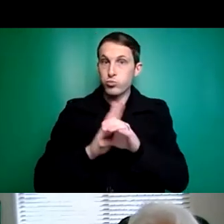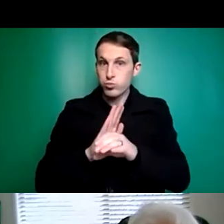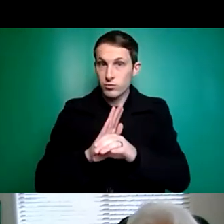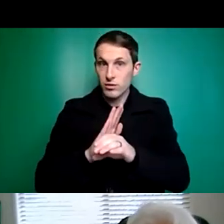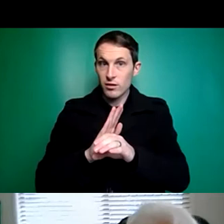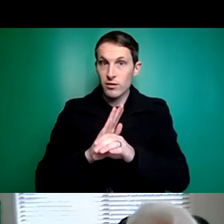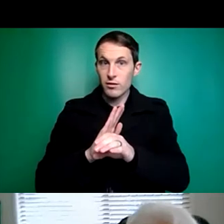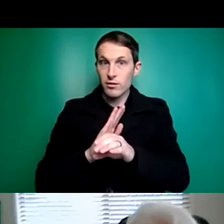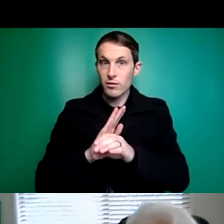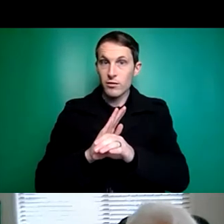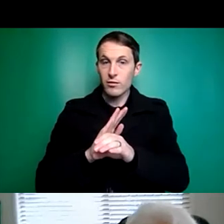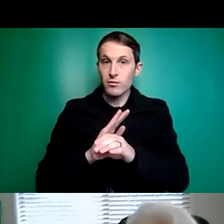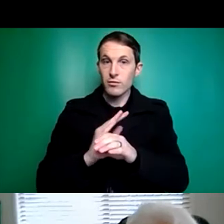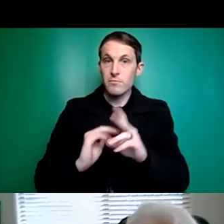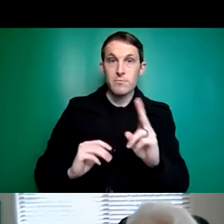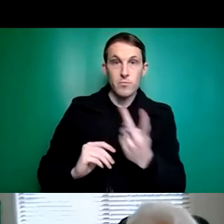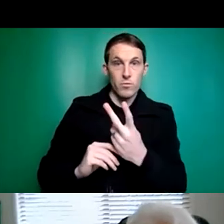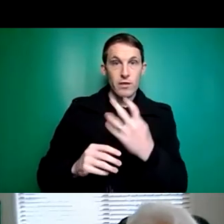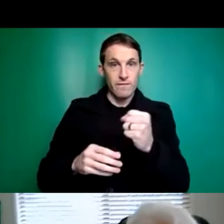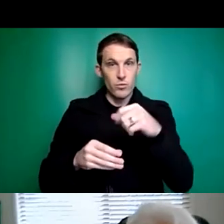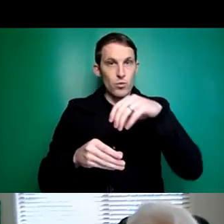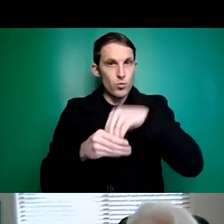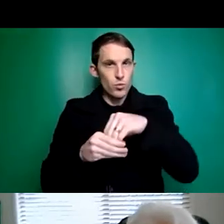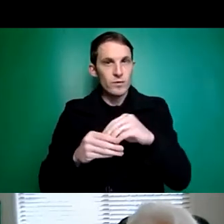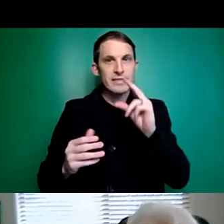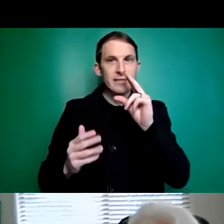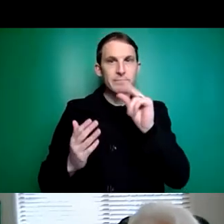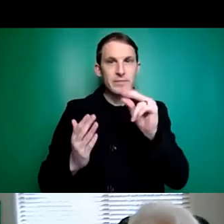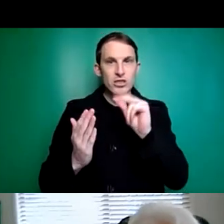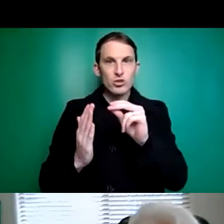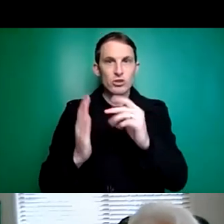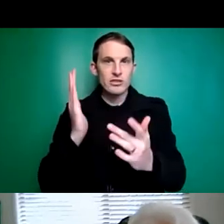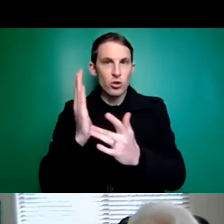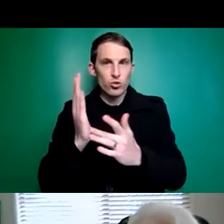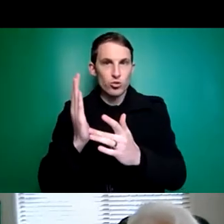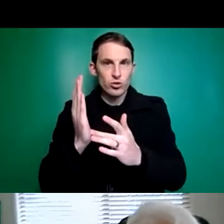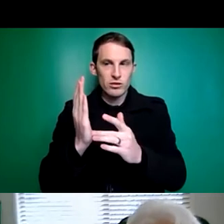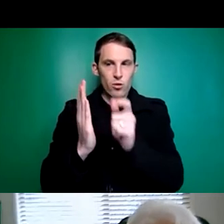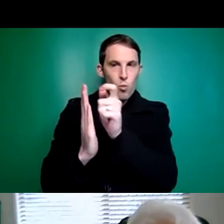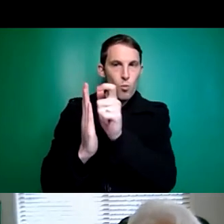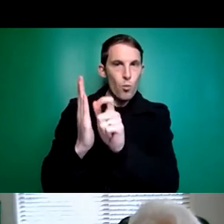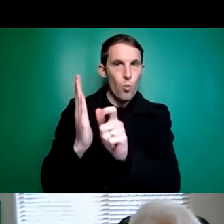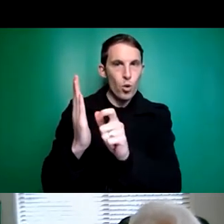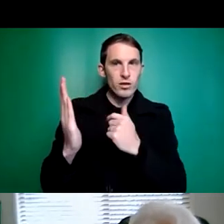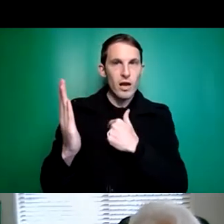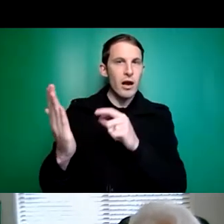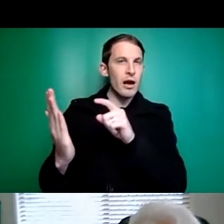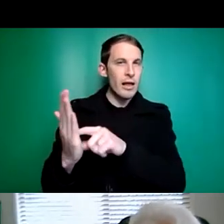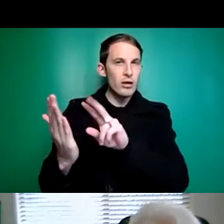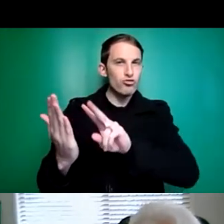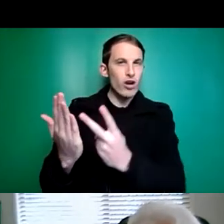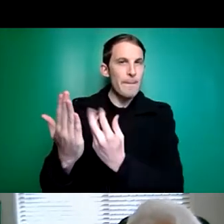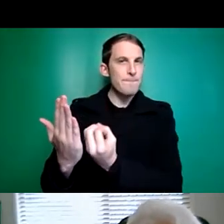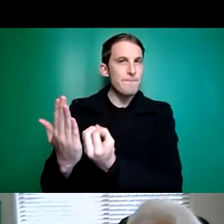of which have speech technology so that I can use them using the